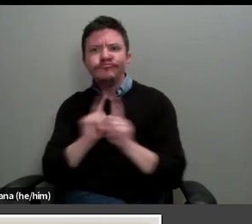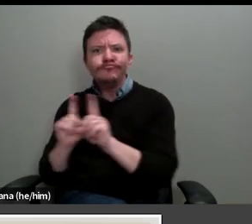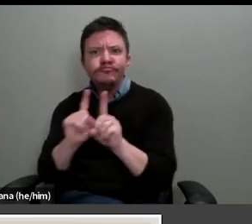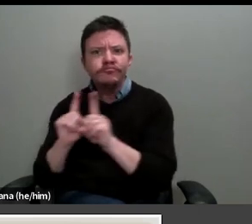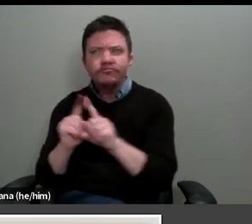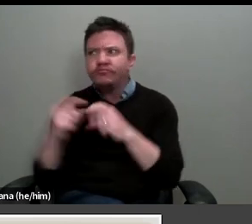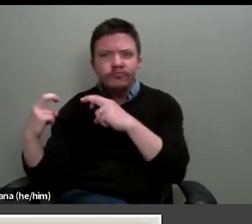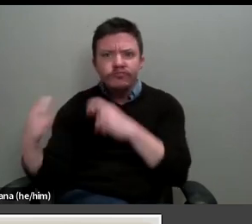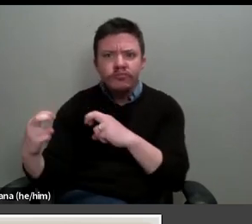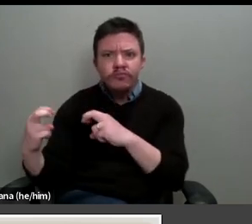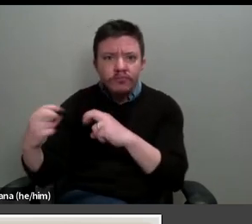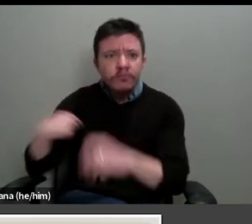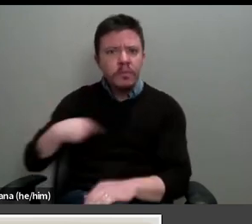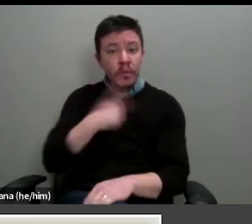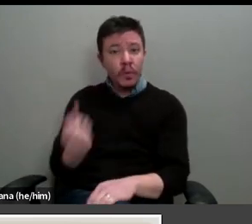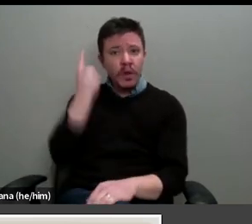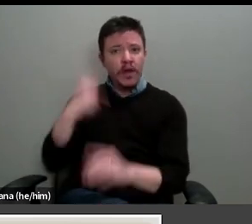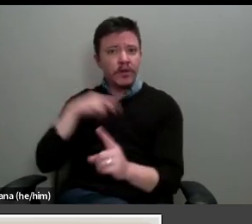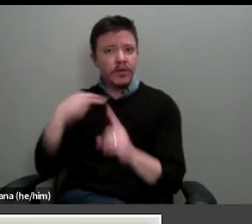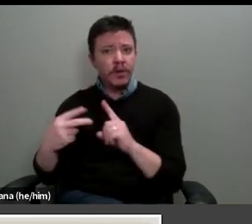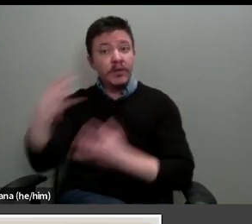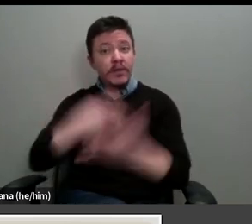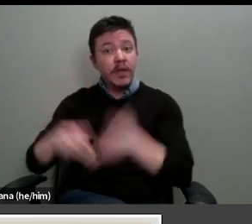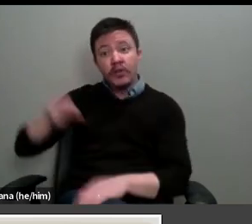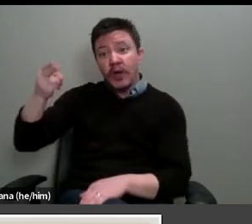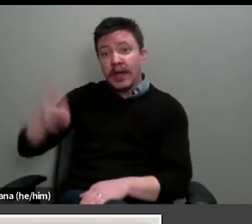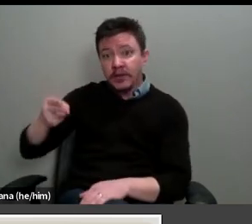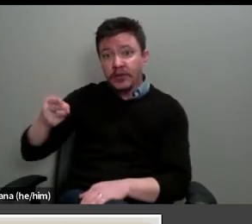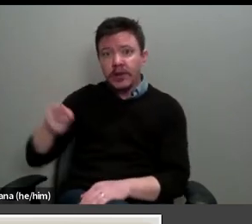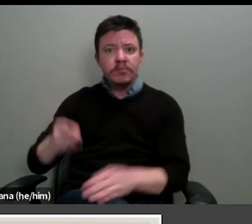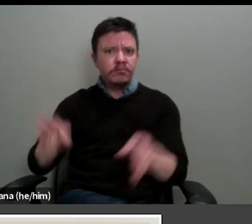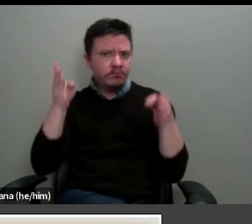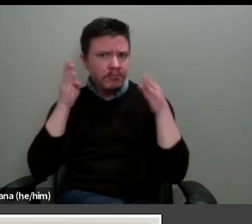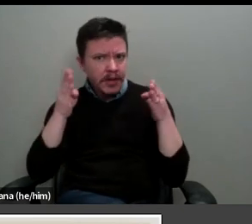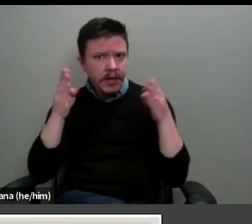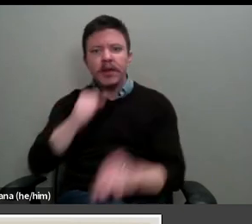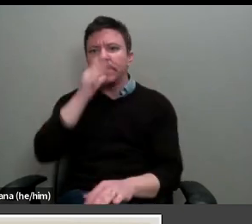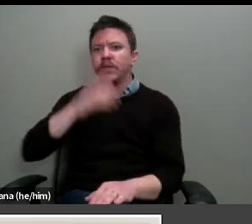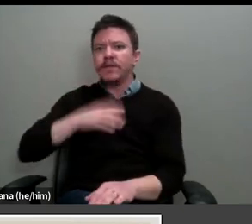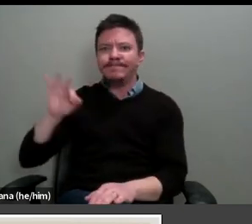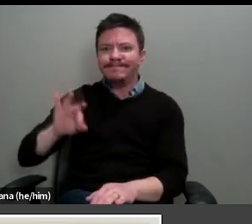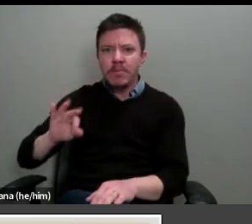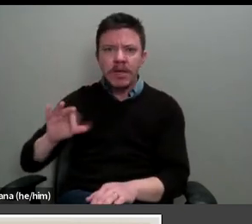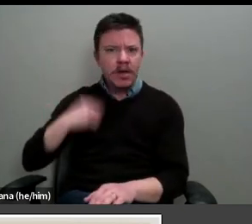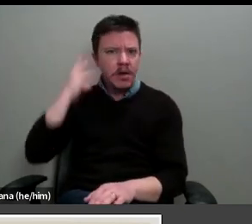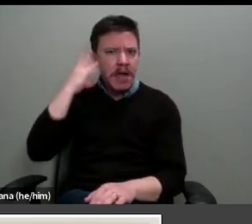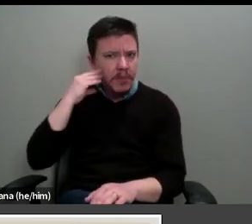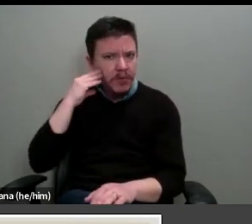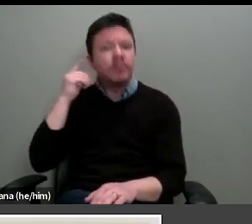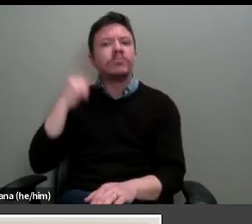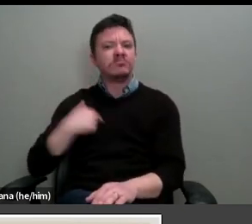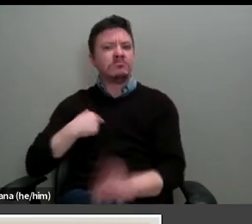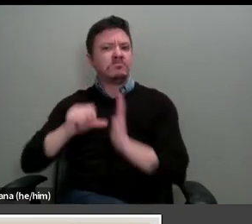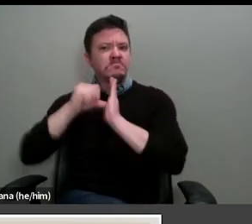as understood through the lens of a social history, attentive to feminine experience, will emerge as a central theme of my